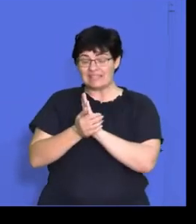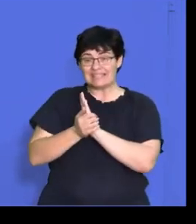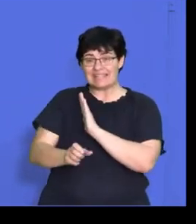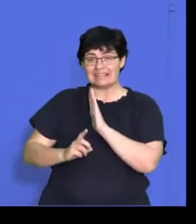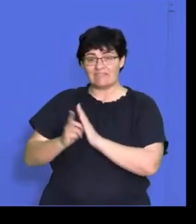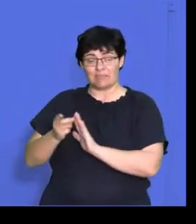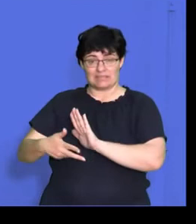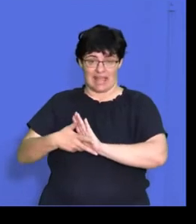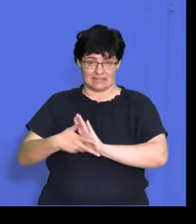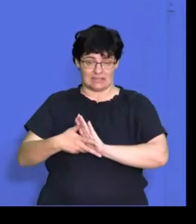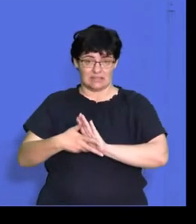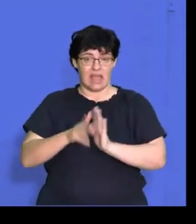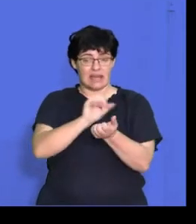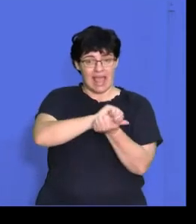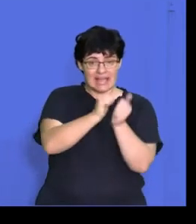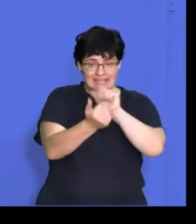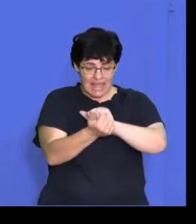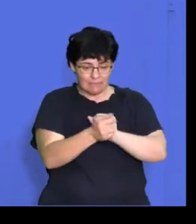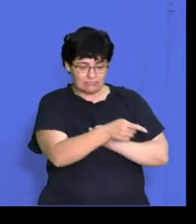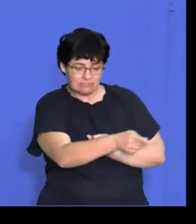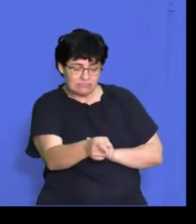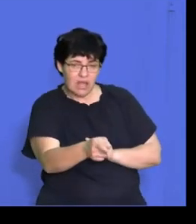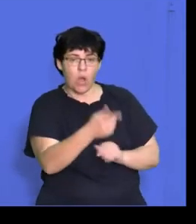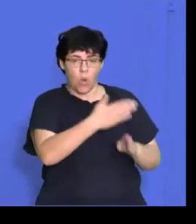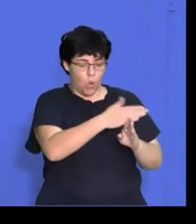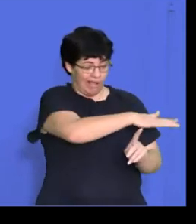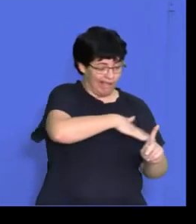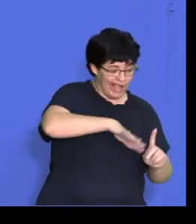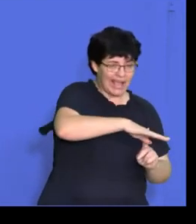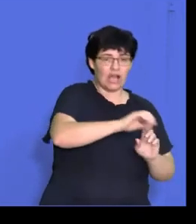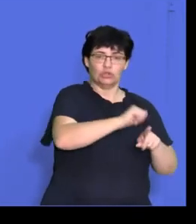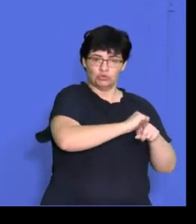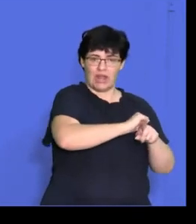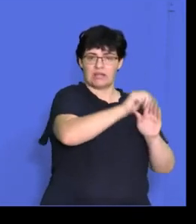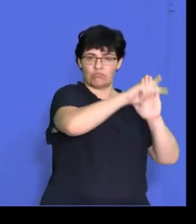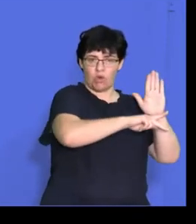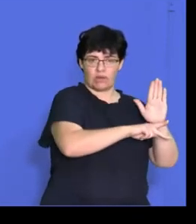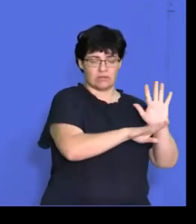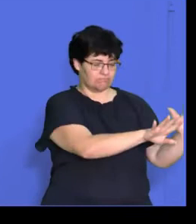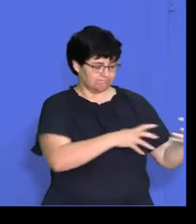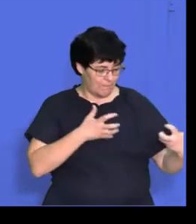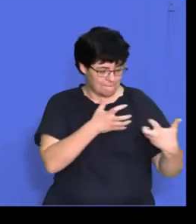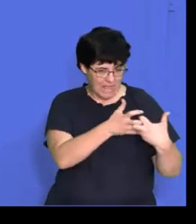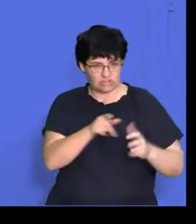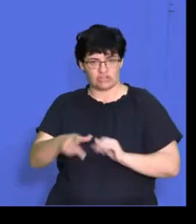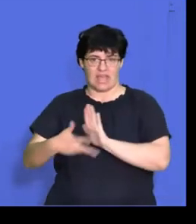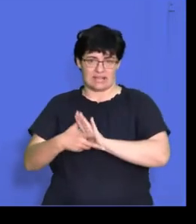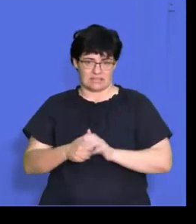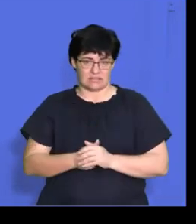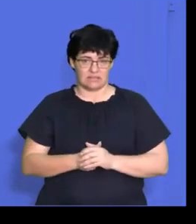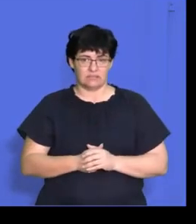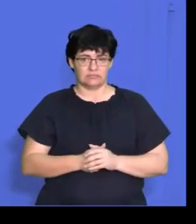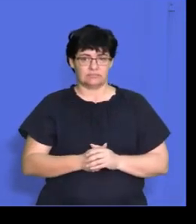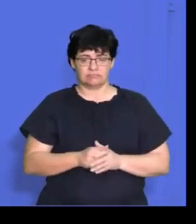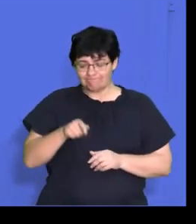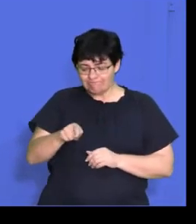Act and adapt workplace skills training programs accordingly. So you have to see, what does the Skills